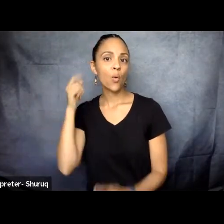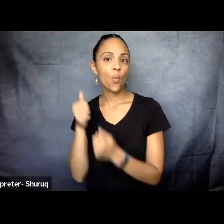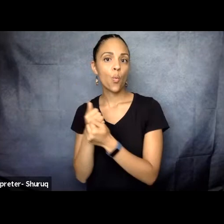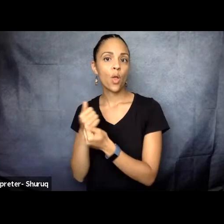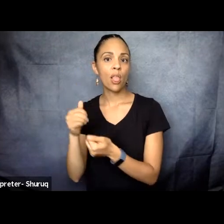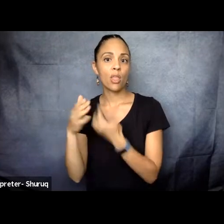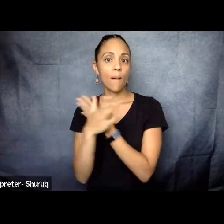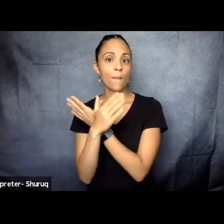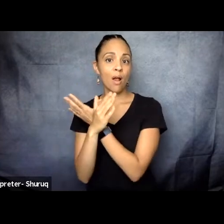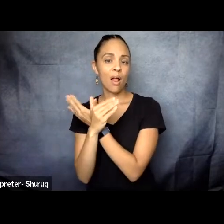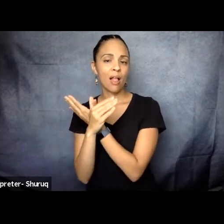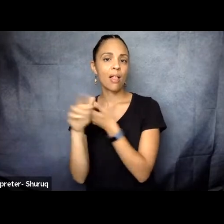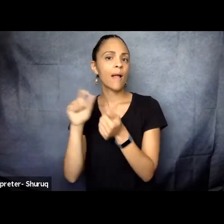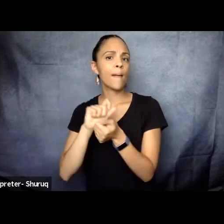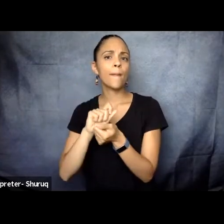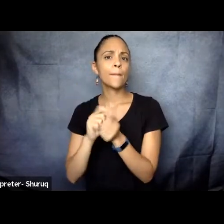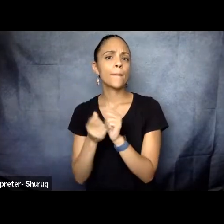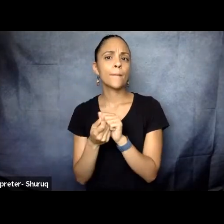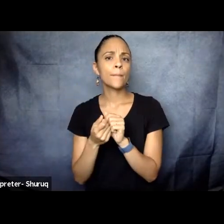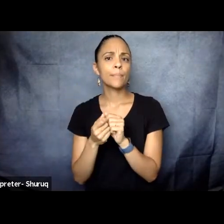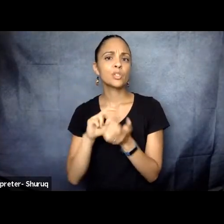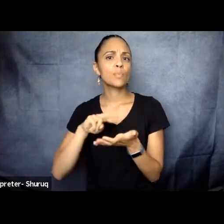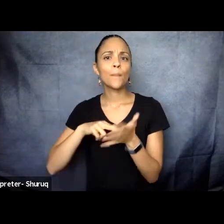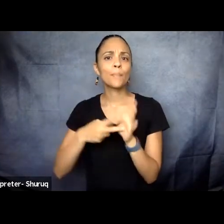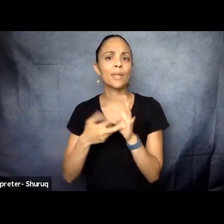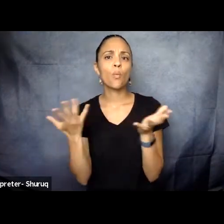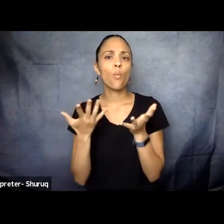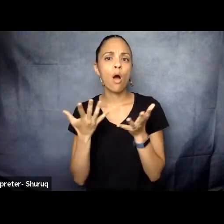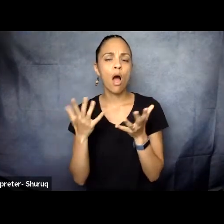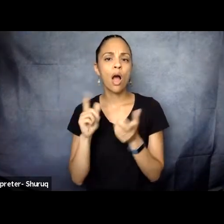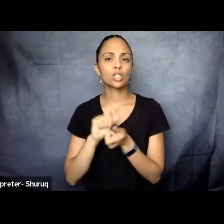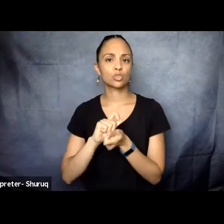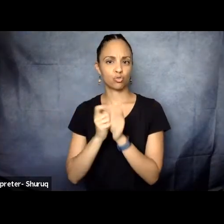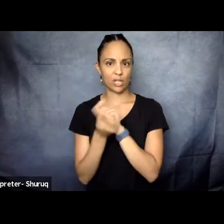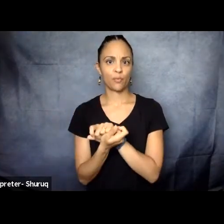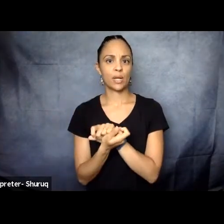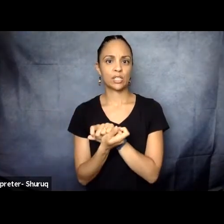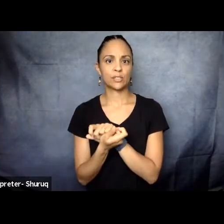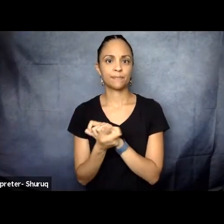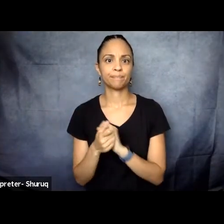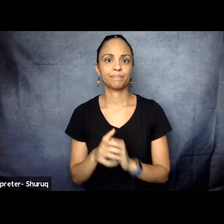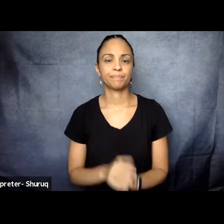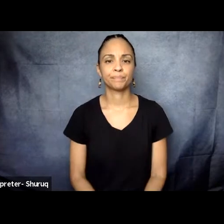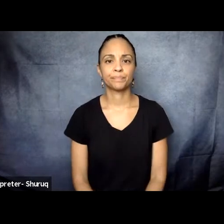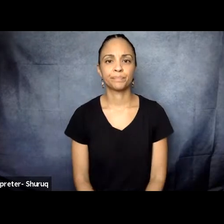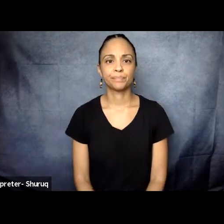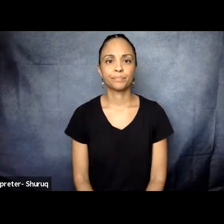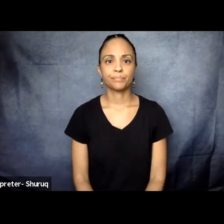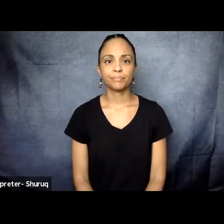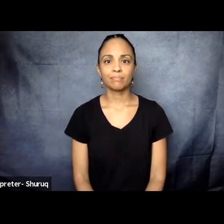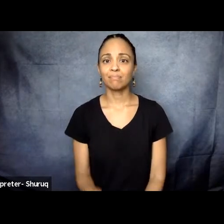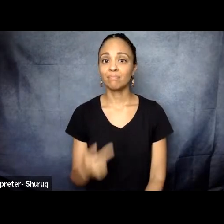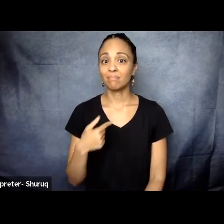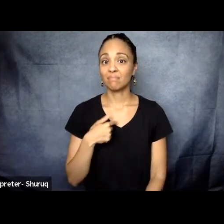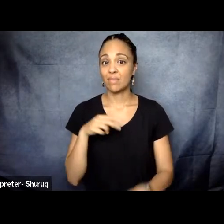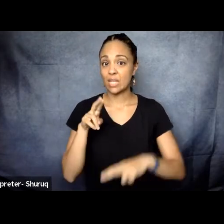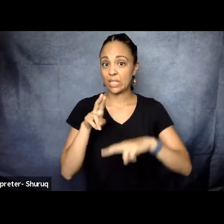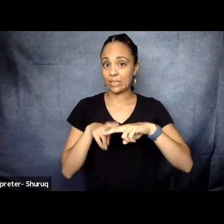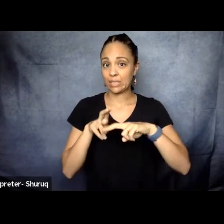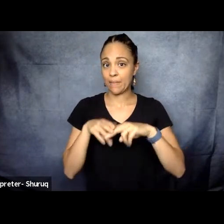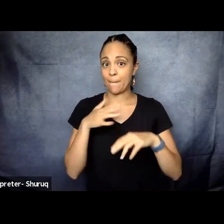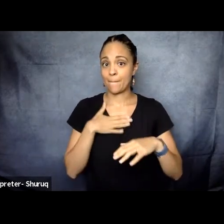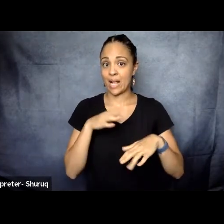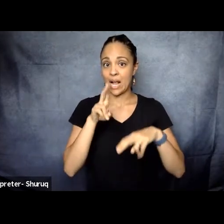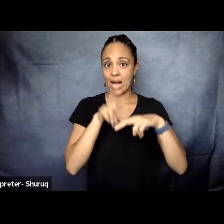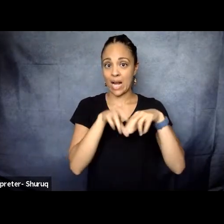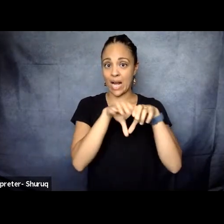locks that go down to mid-back. They're in a ponytail. And I'm sitting on my couch in